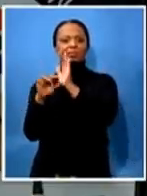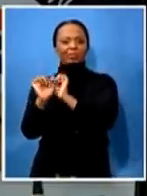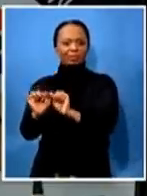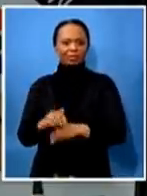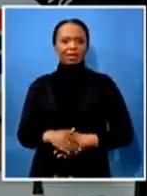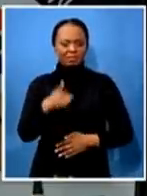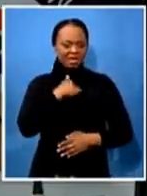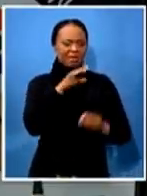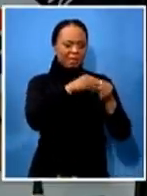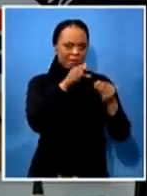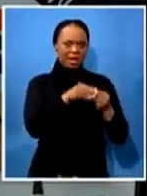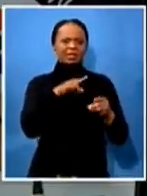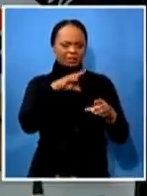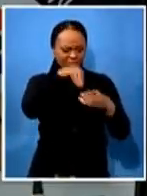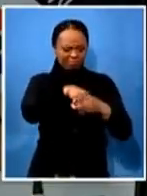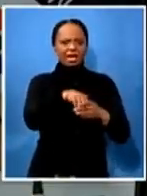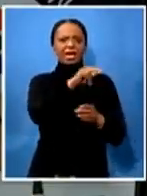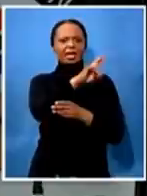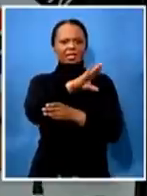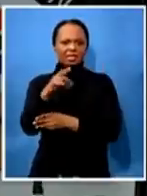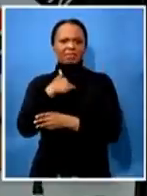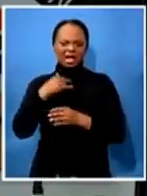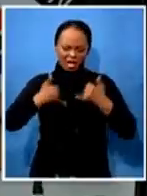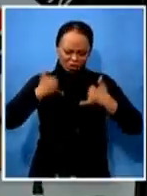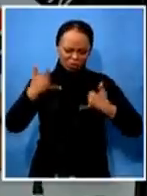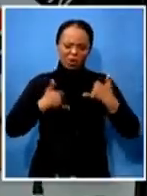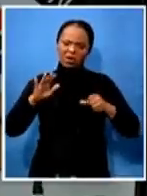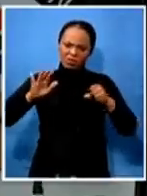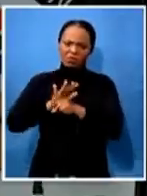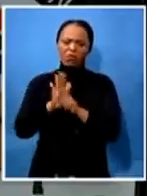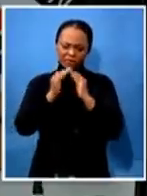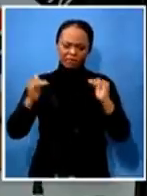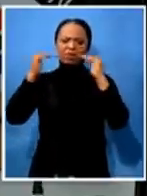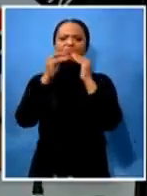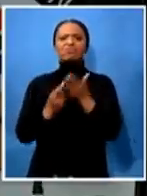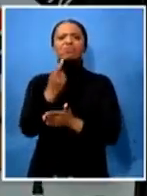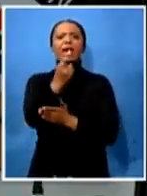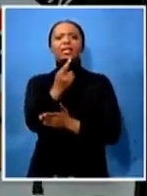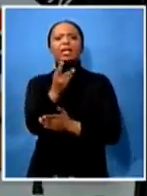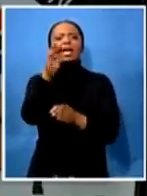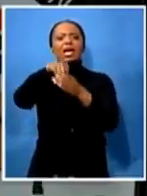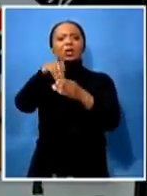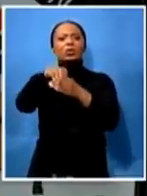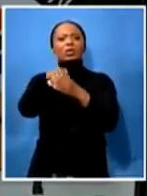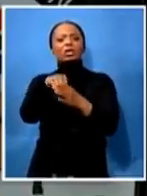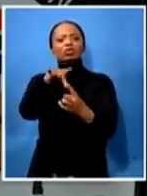enjoy full democratic rights within the nc including the choice of a leader i prefer